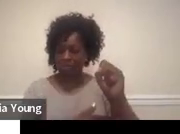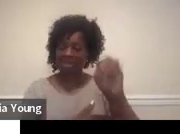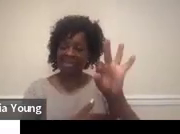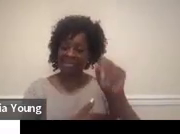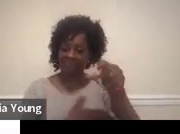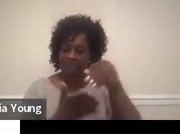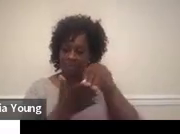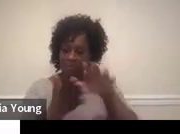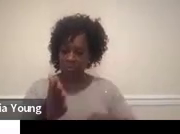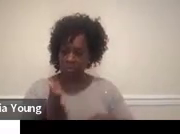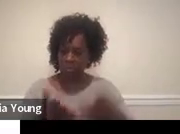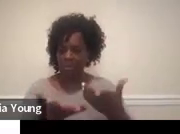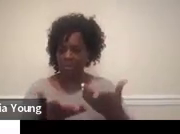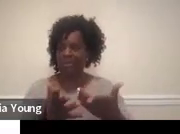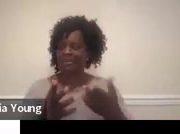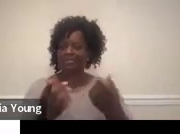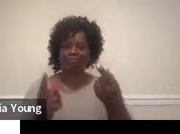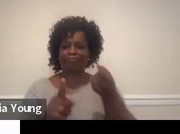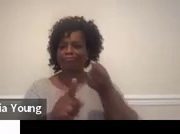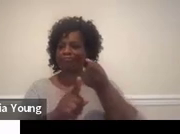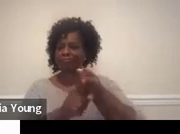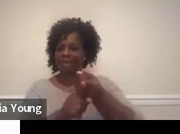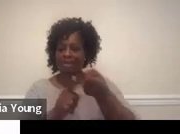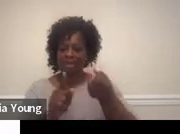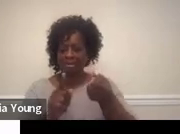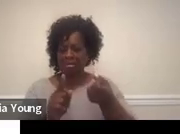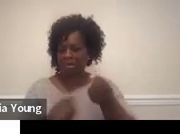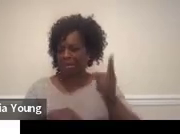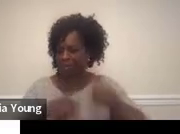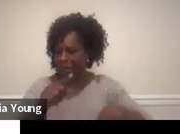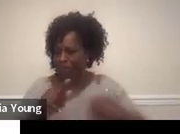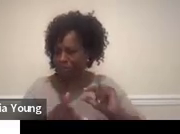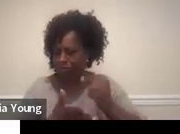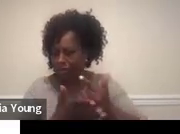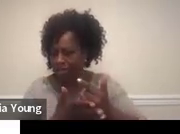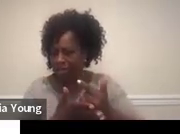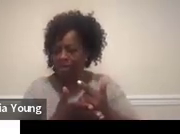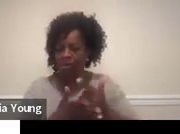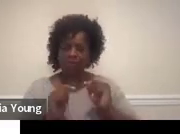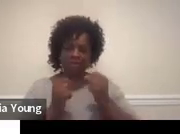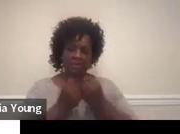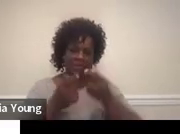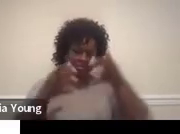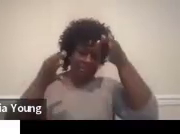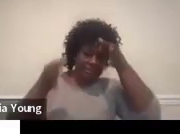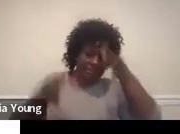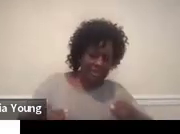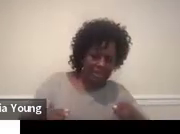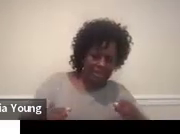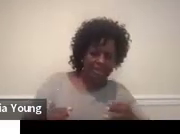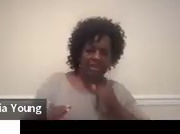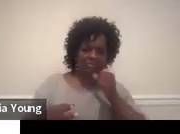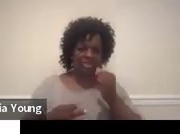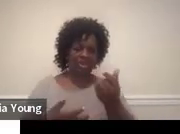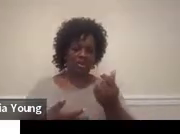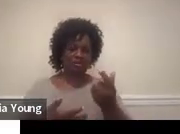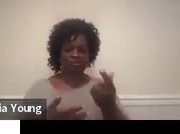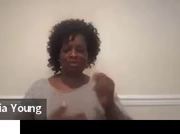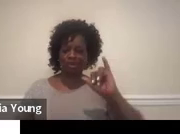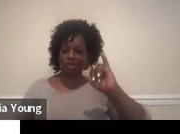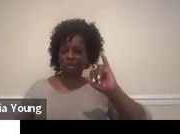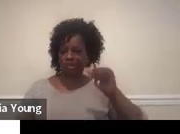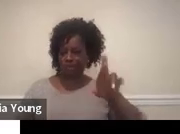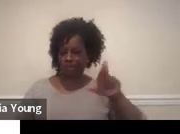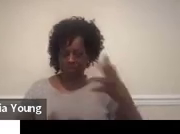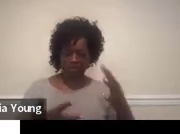becomes credit deficient, the projected date can change. Like if the team decides, you know, when they're a junior, that maybe